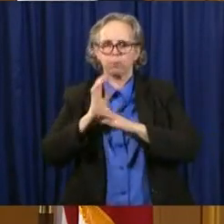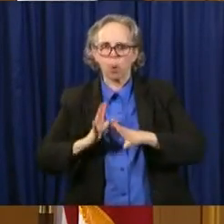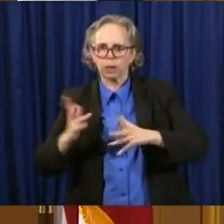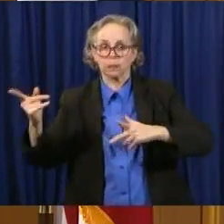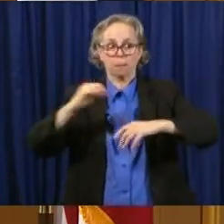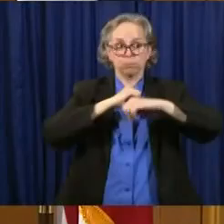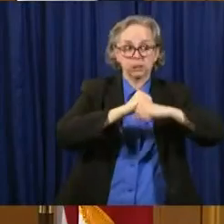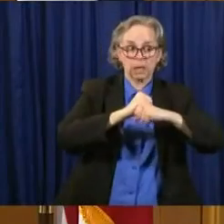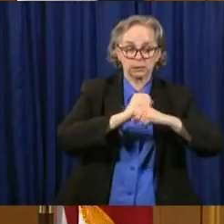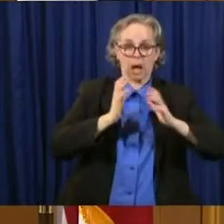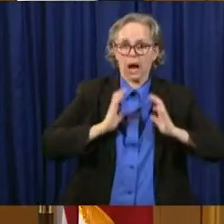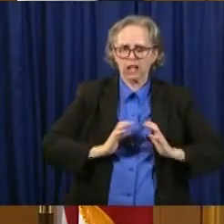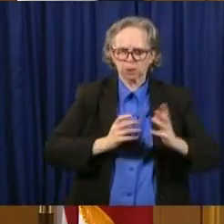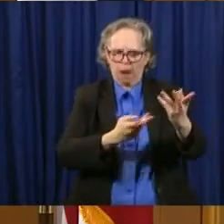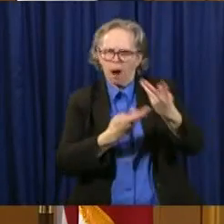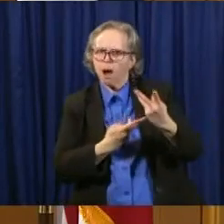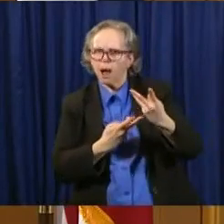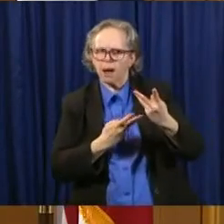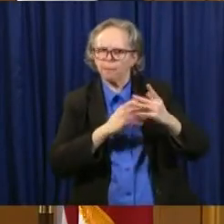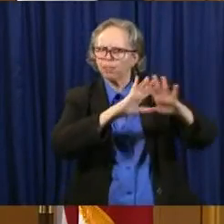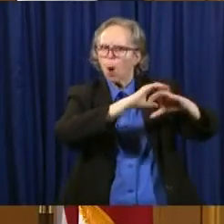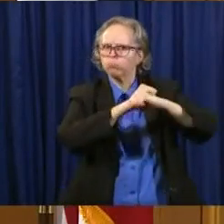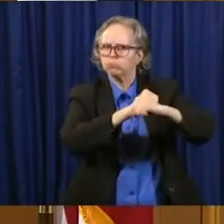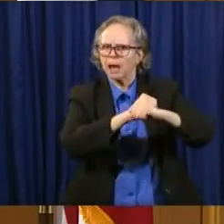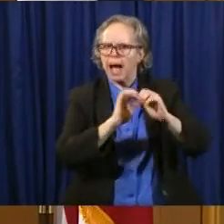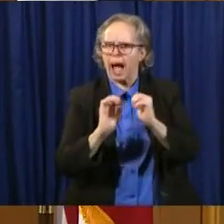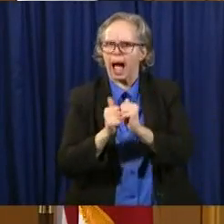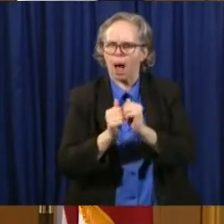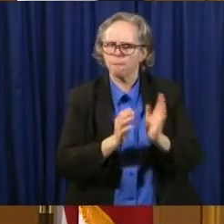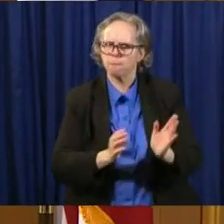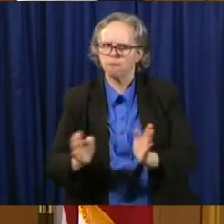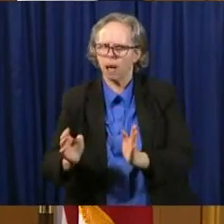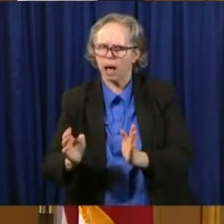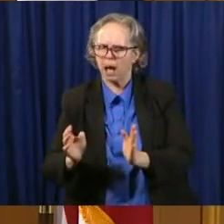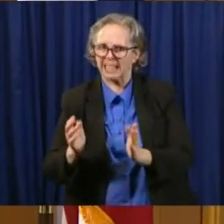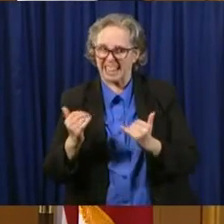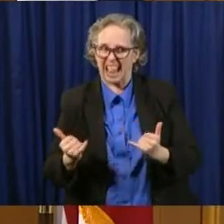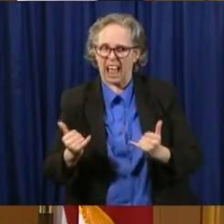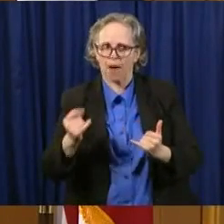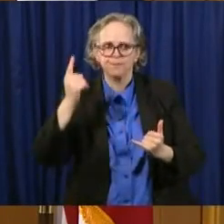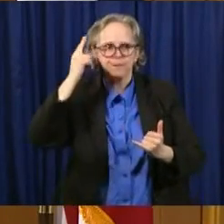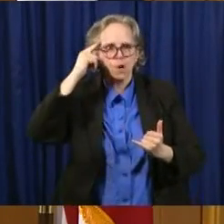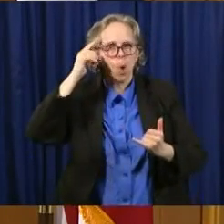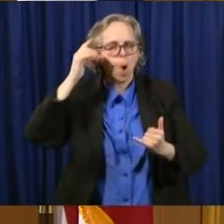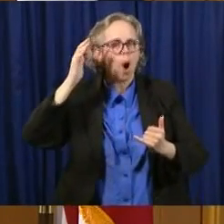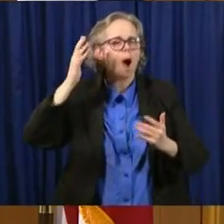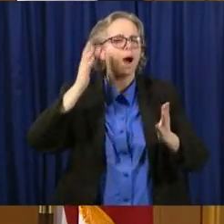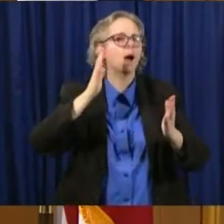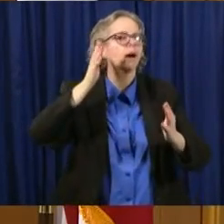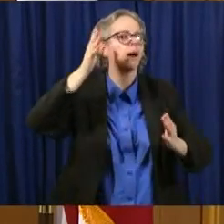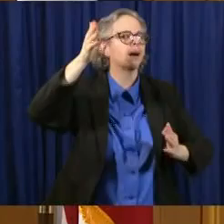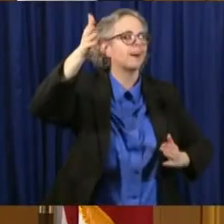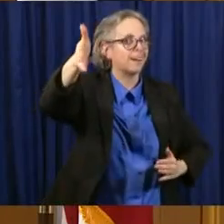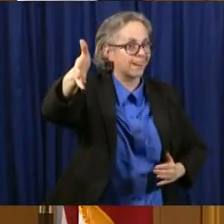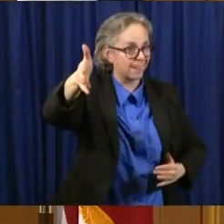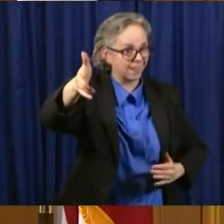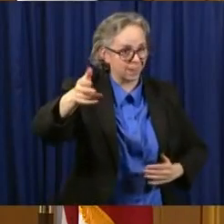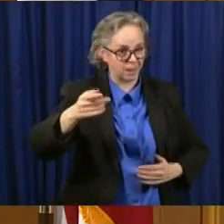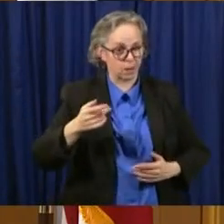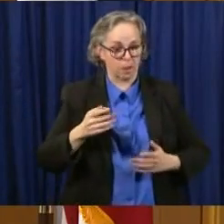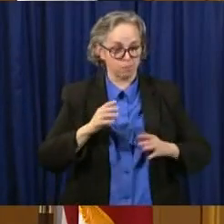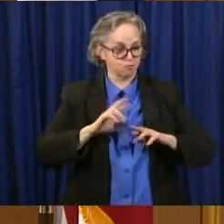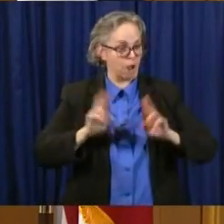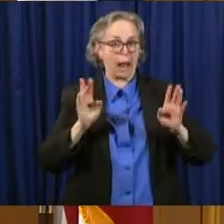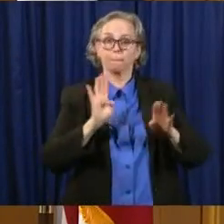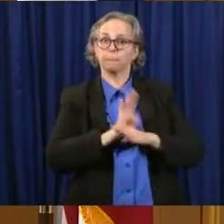they were, when they're allowed to come back into business, when they're allowed to open up again. Uh,